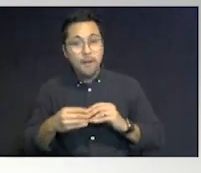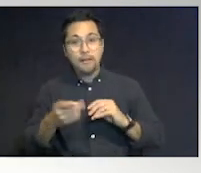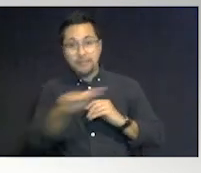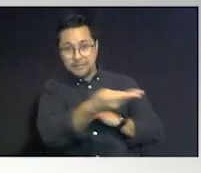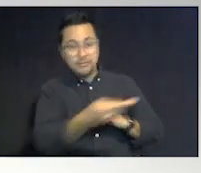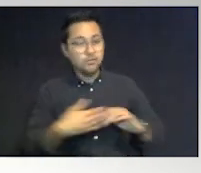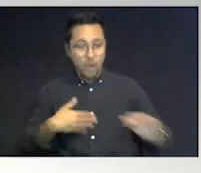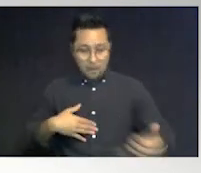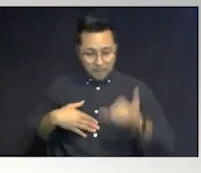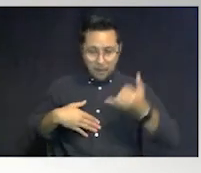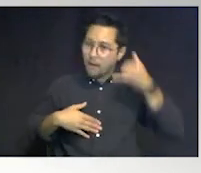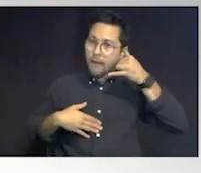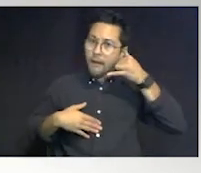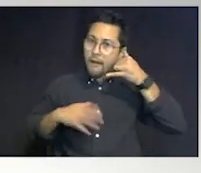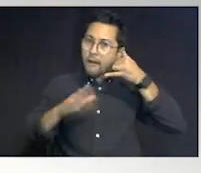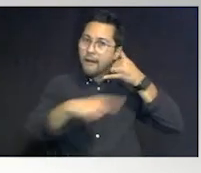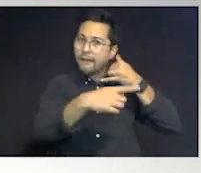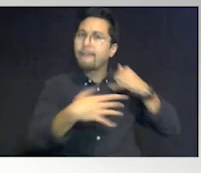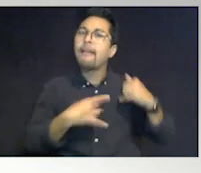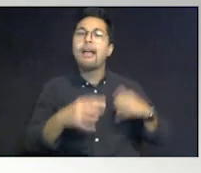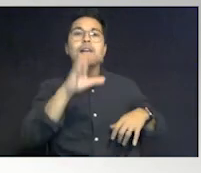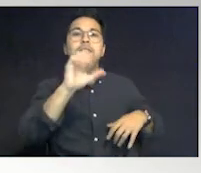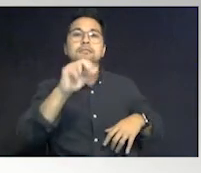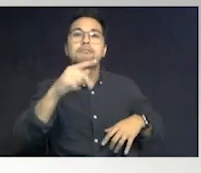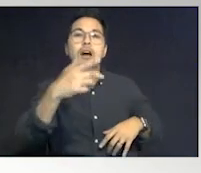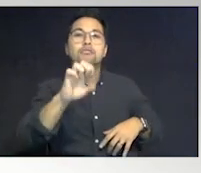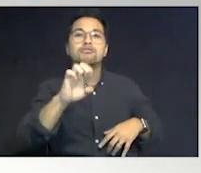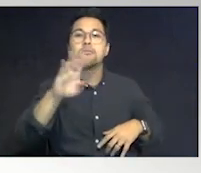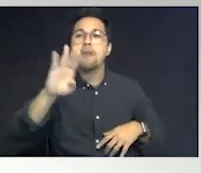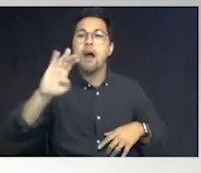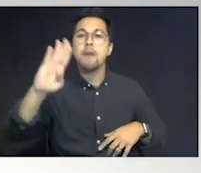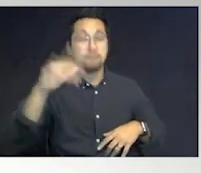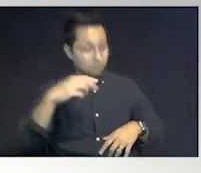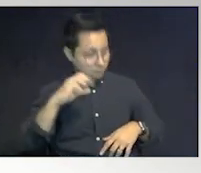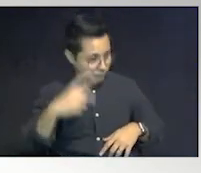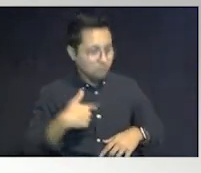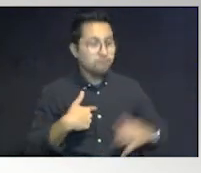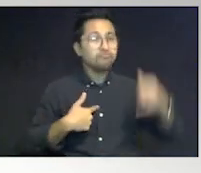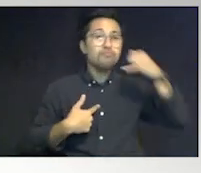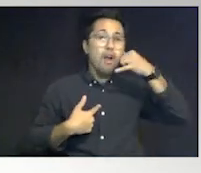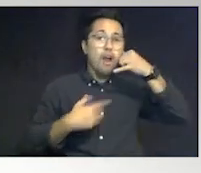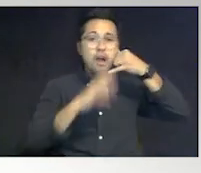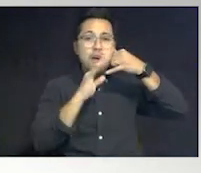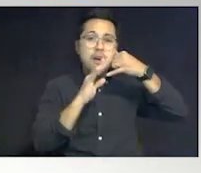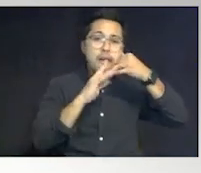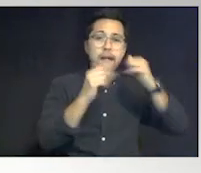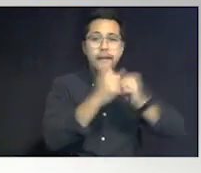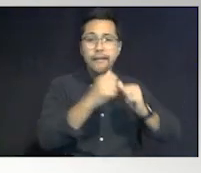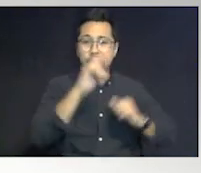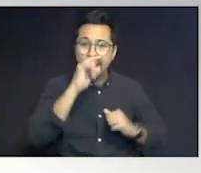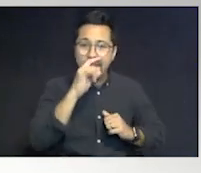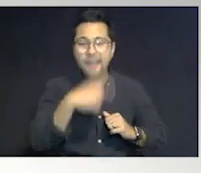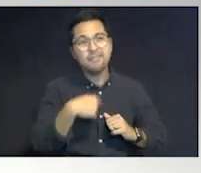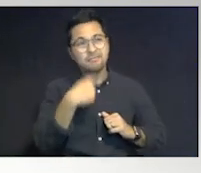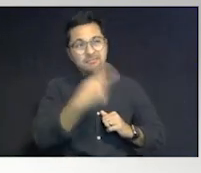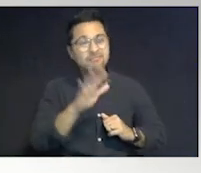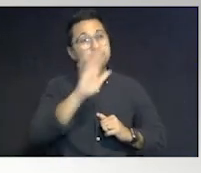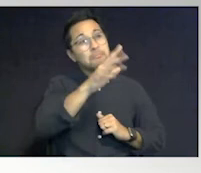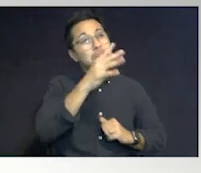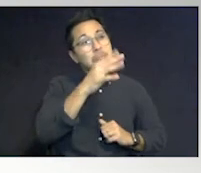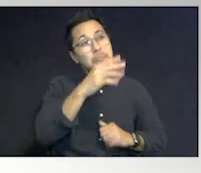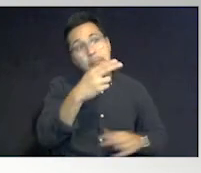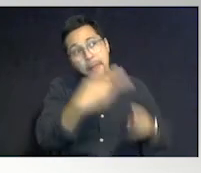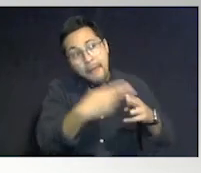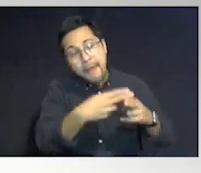my phone. I started talking. He goes, he likes SpongeBob. I'm like, I got it. So I started talking to the kid, telling the mother's name.